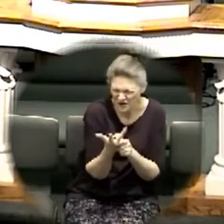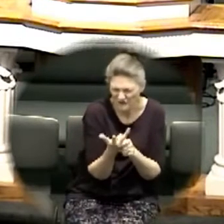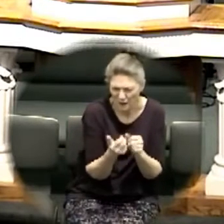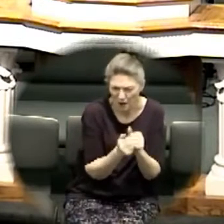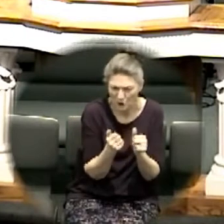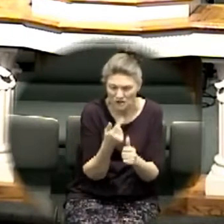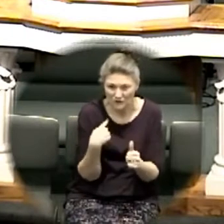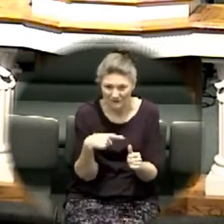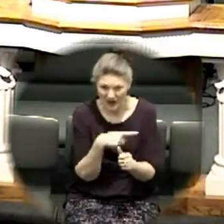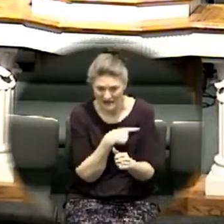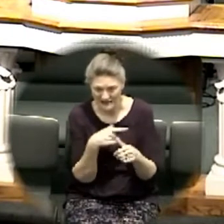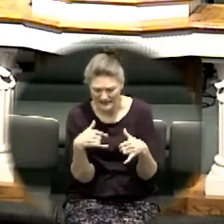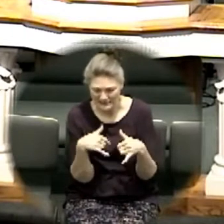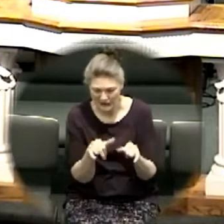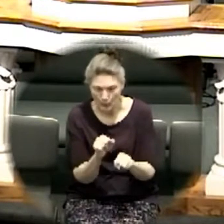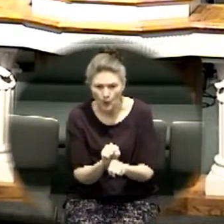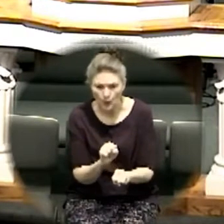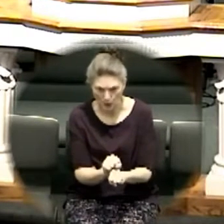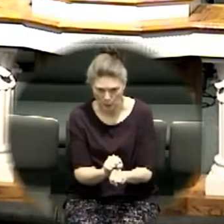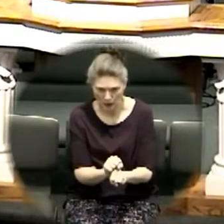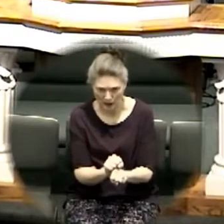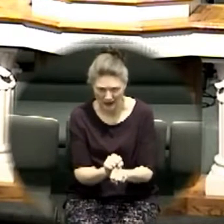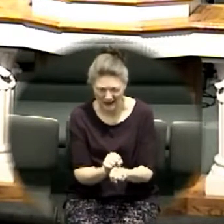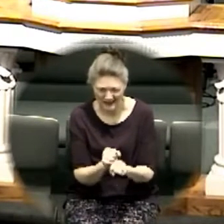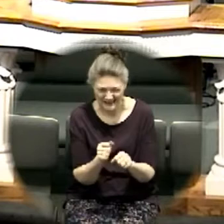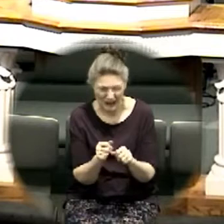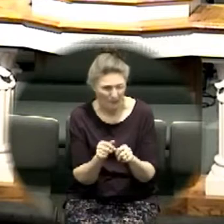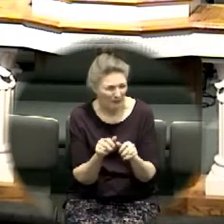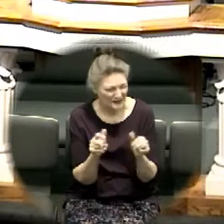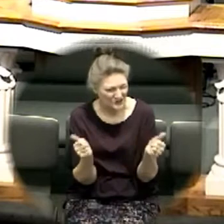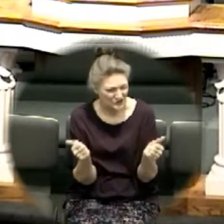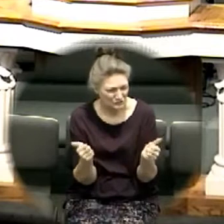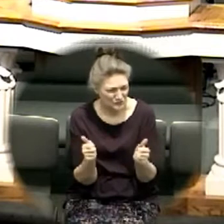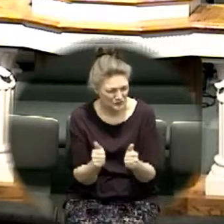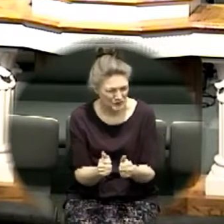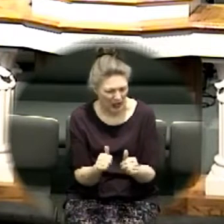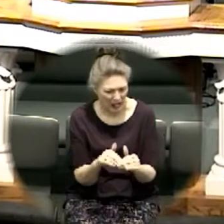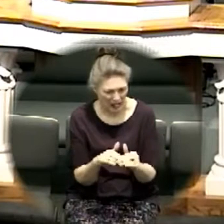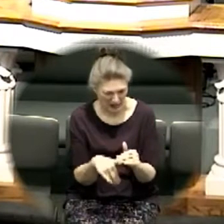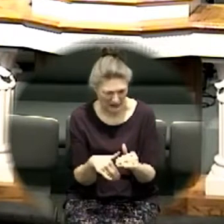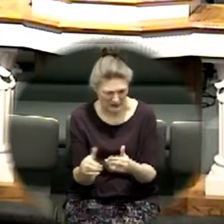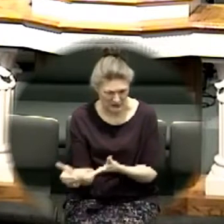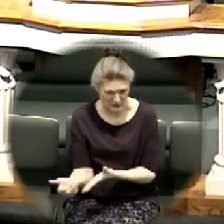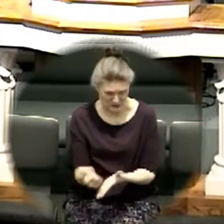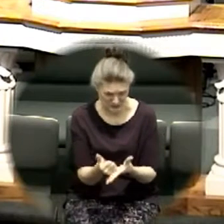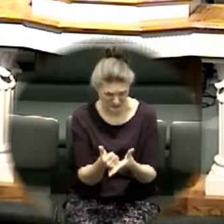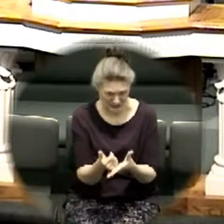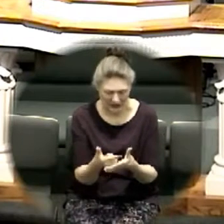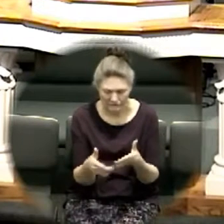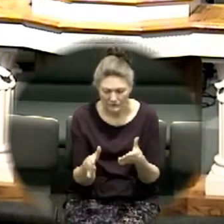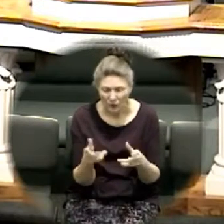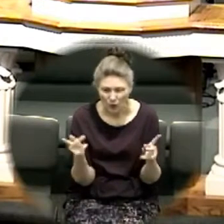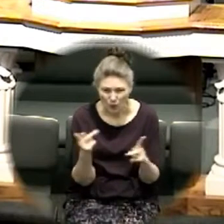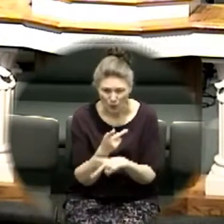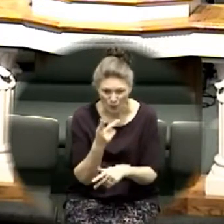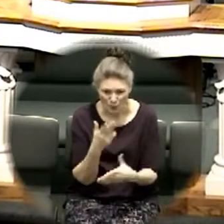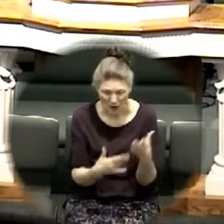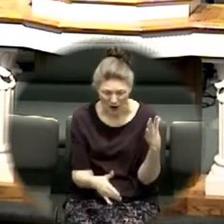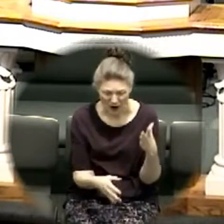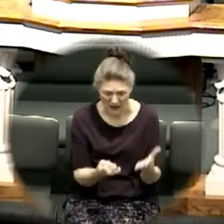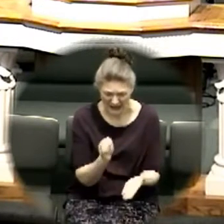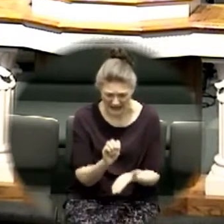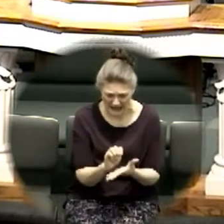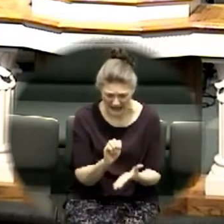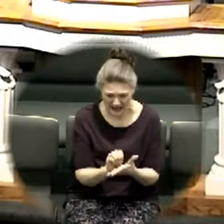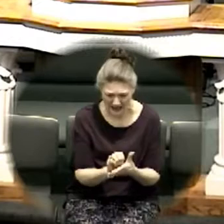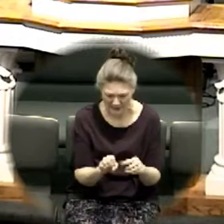so god is good even through the worst part of our our crash our economy crash you know five to